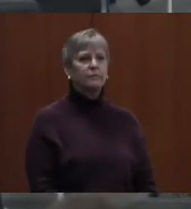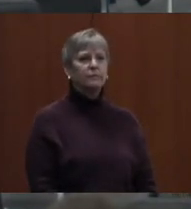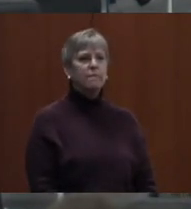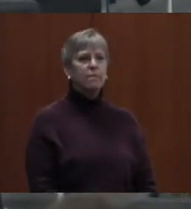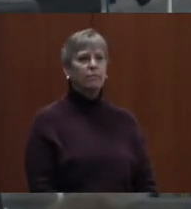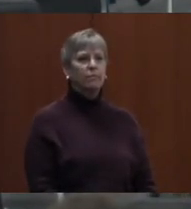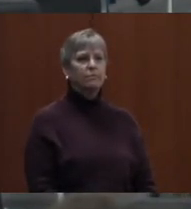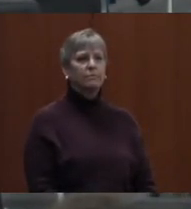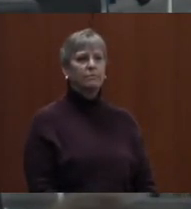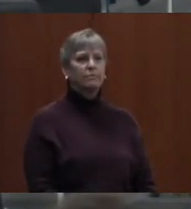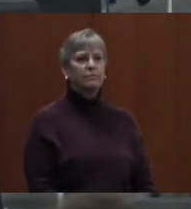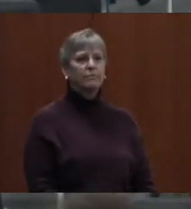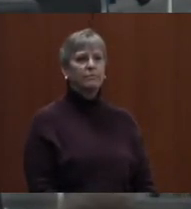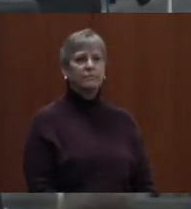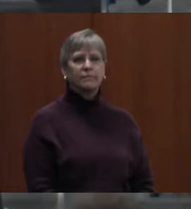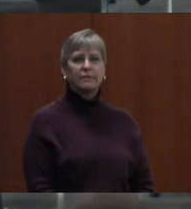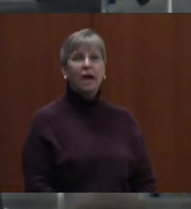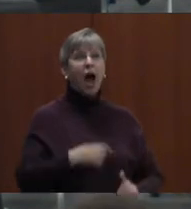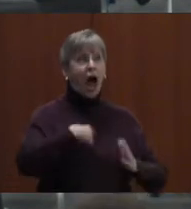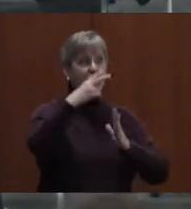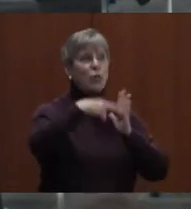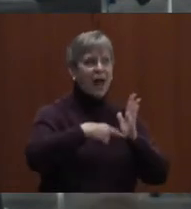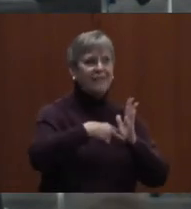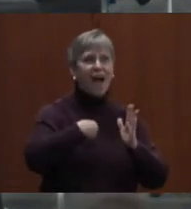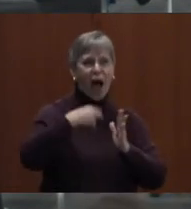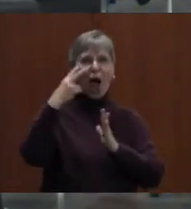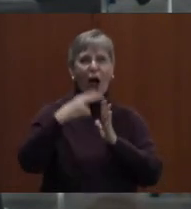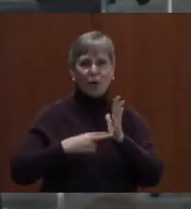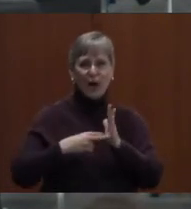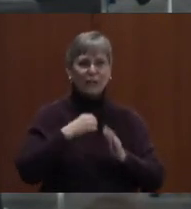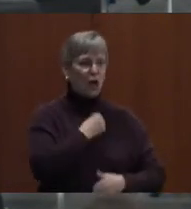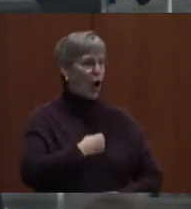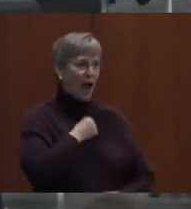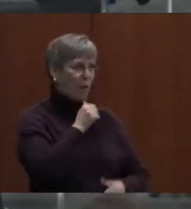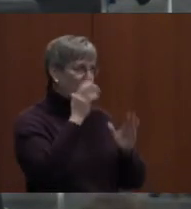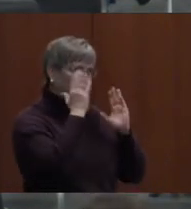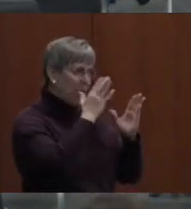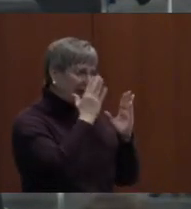Oh, sorry. Sorry, teacher. I read it. Sorry, teacher. I wasn't paying attention.